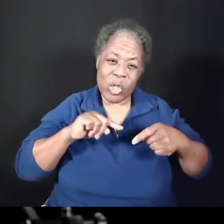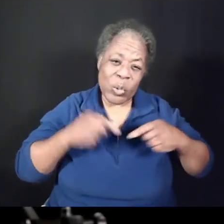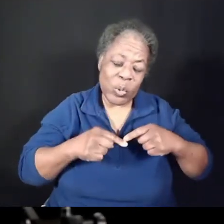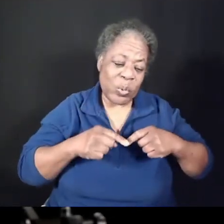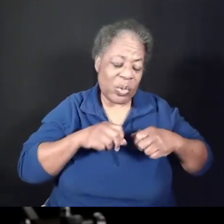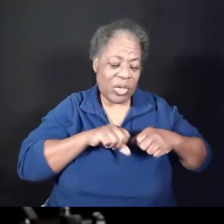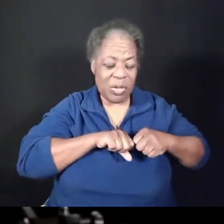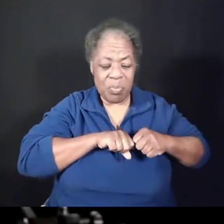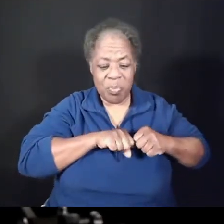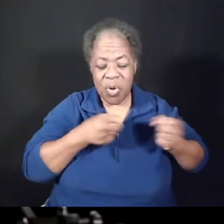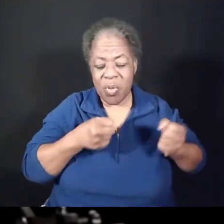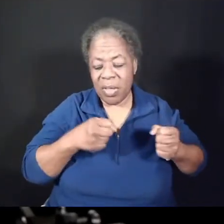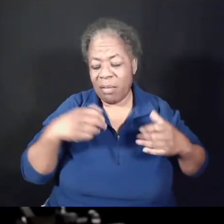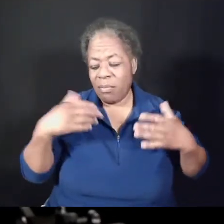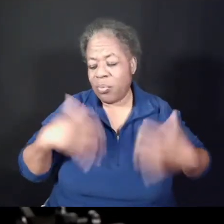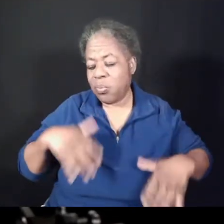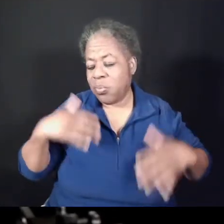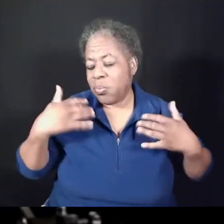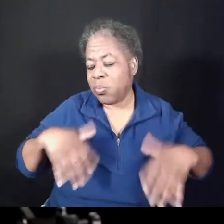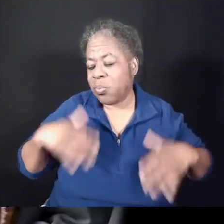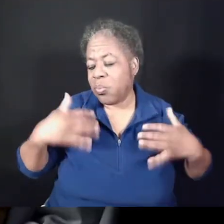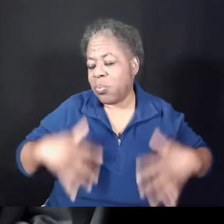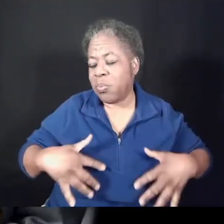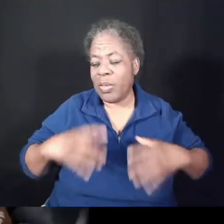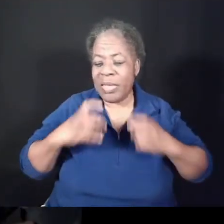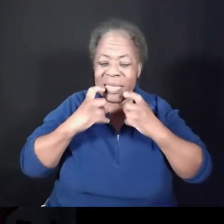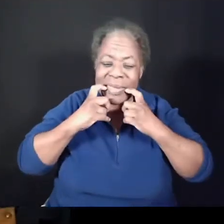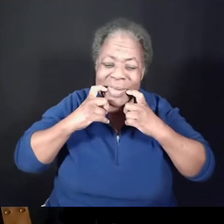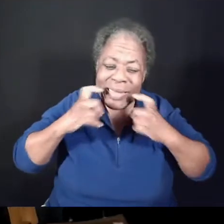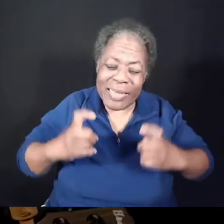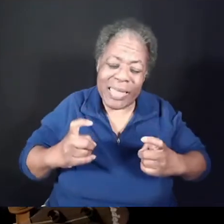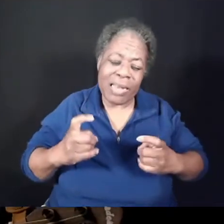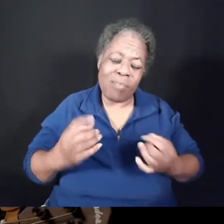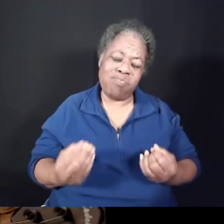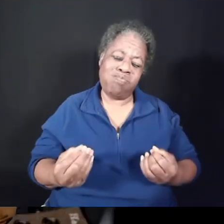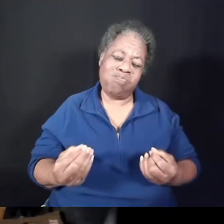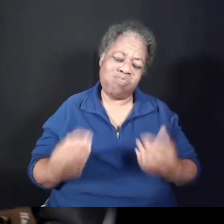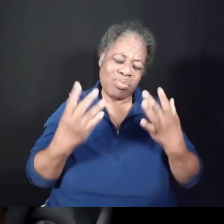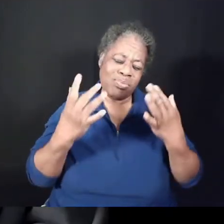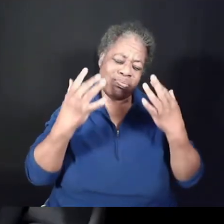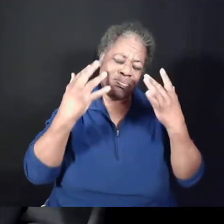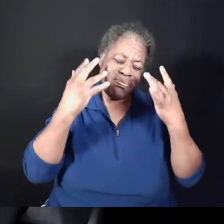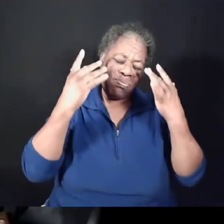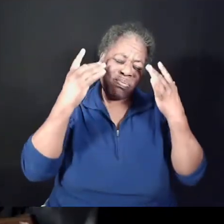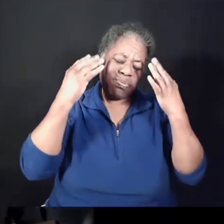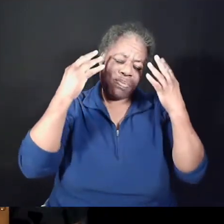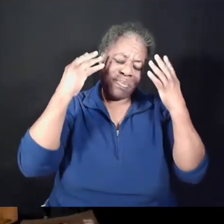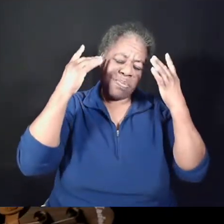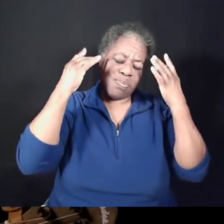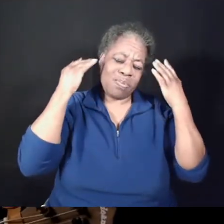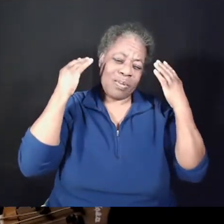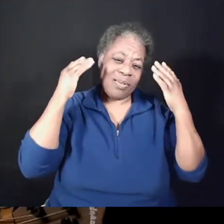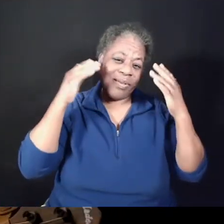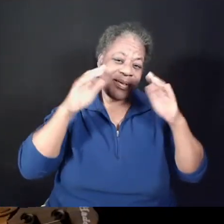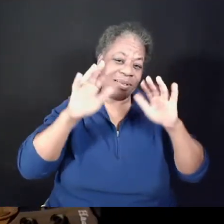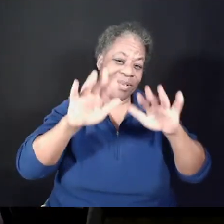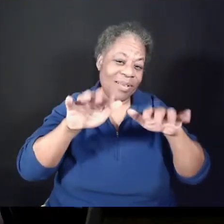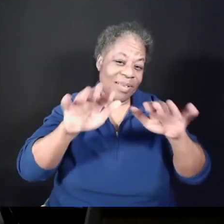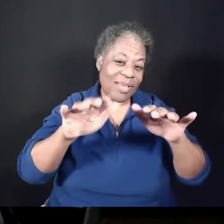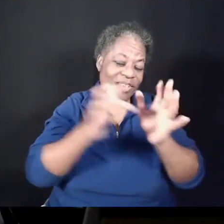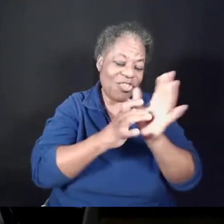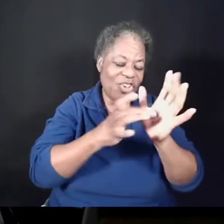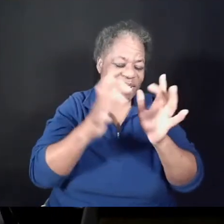Overwhelmed by the weight of your sin? Jesus is calling.